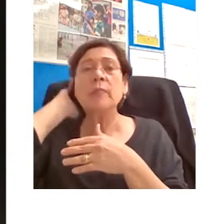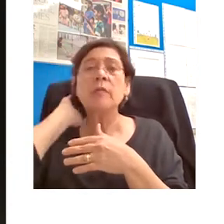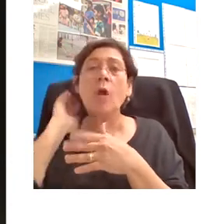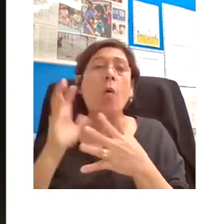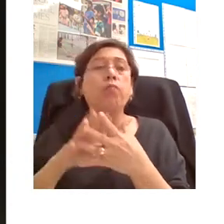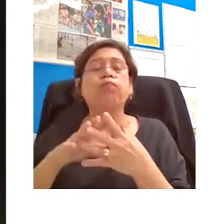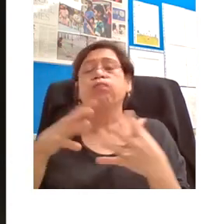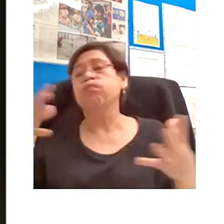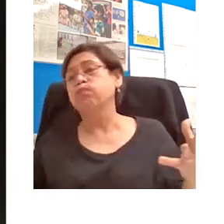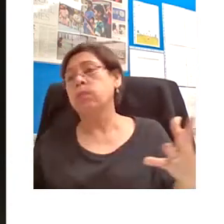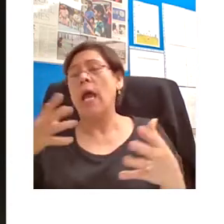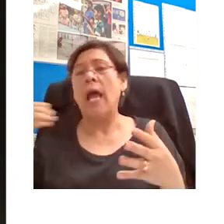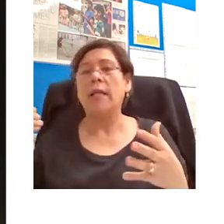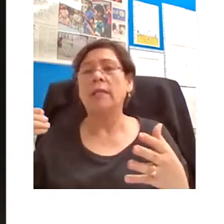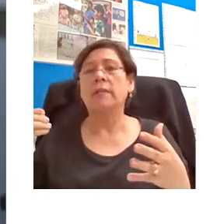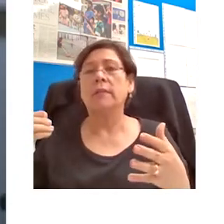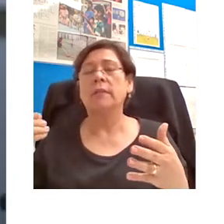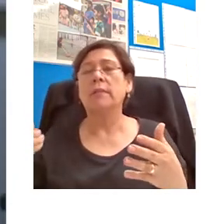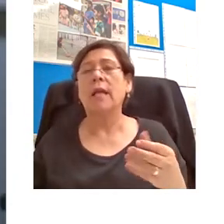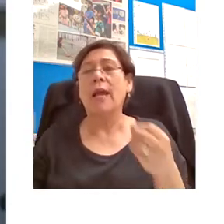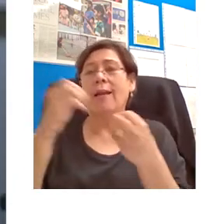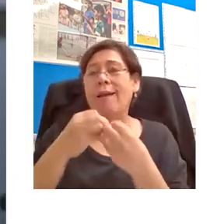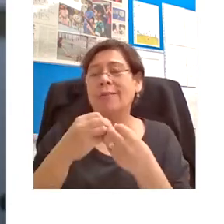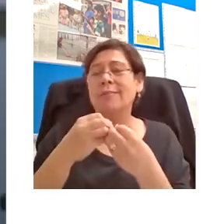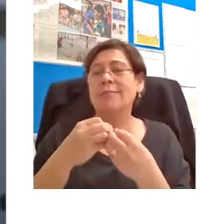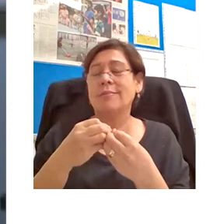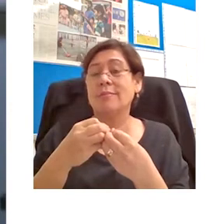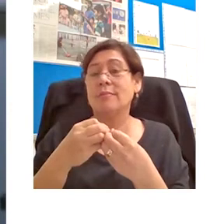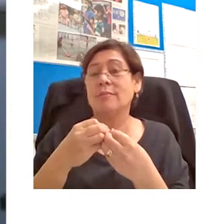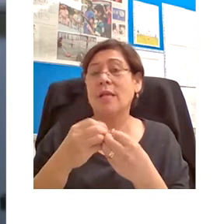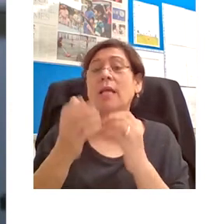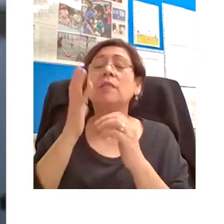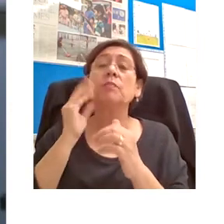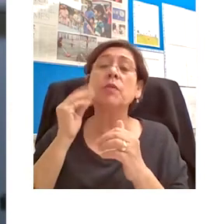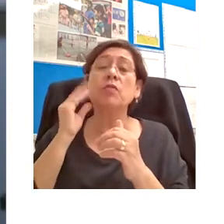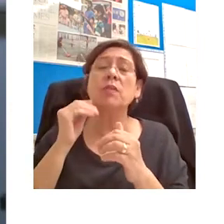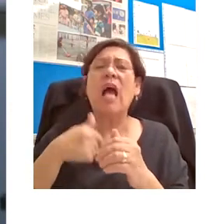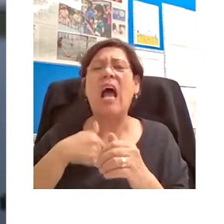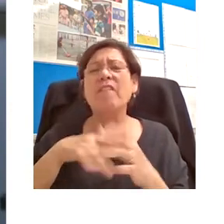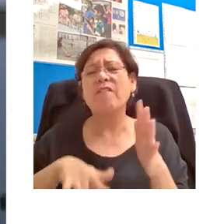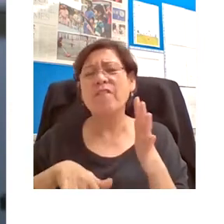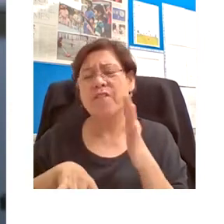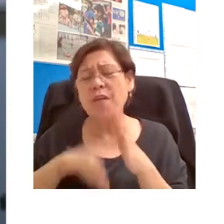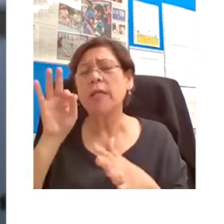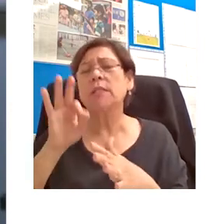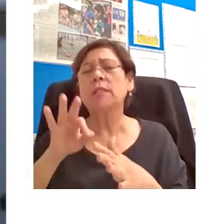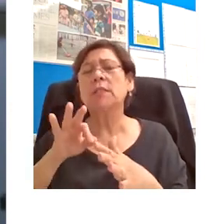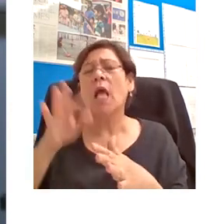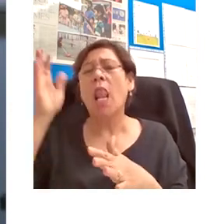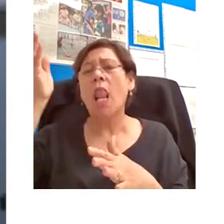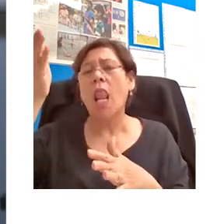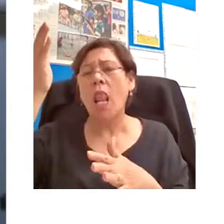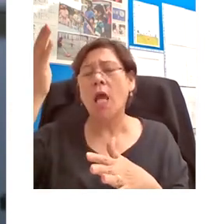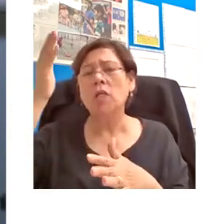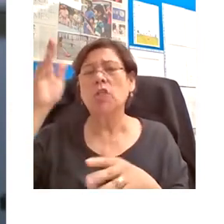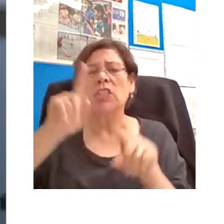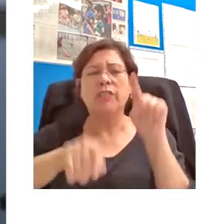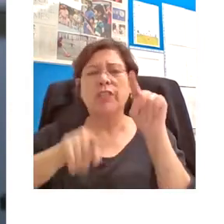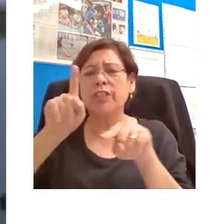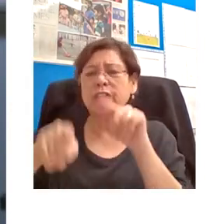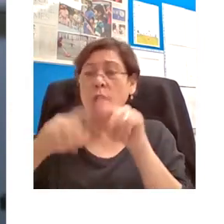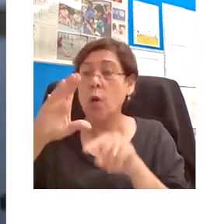enhanced experience. In fact, I find personally that lecturing over a well-worked body of material on cabinet